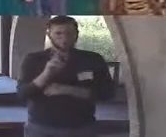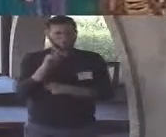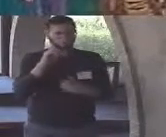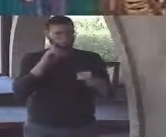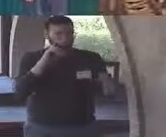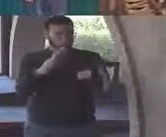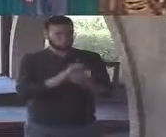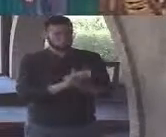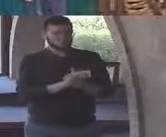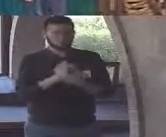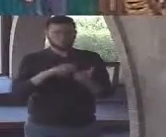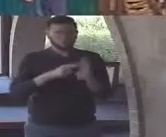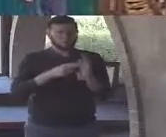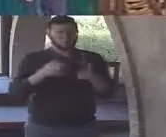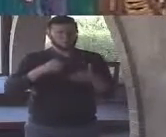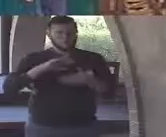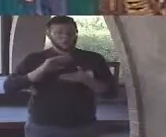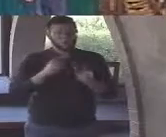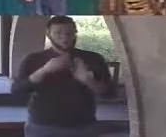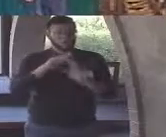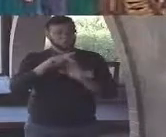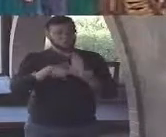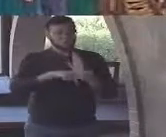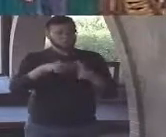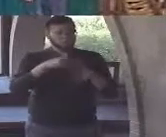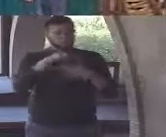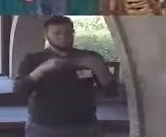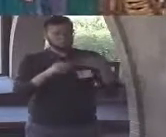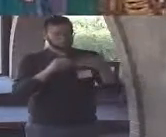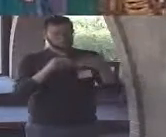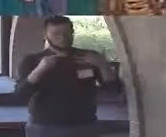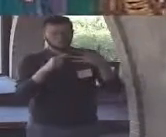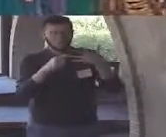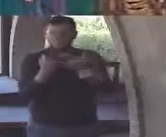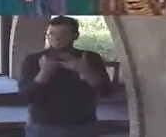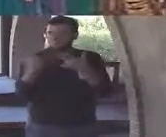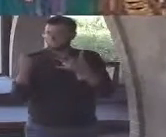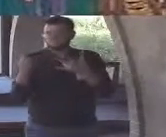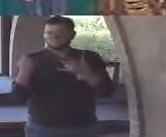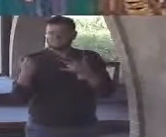fourth principle pretty provocative right